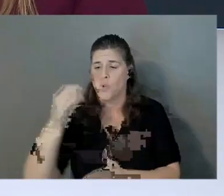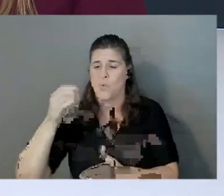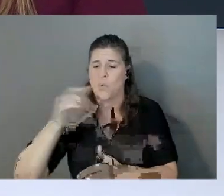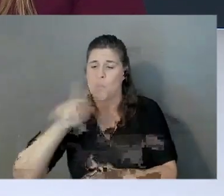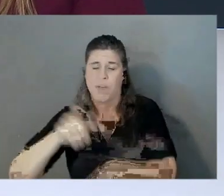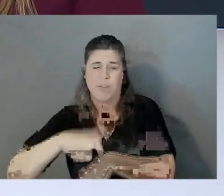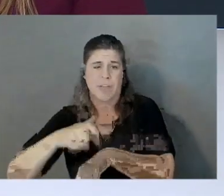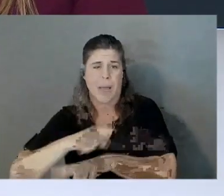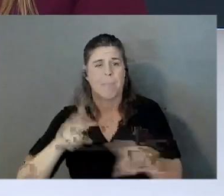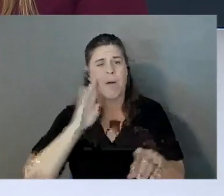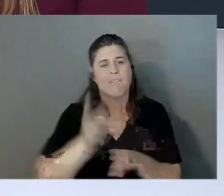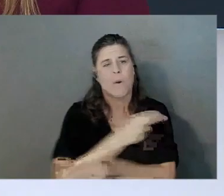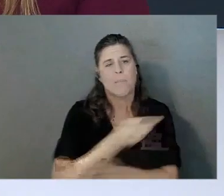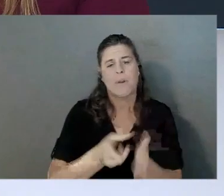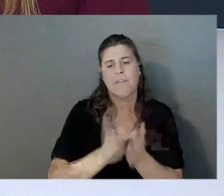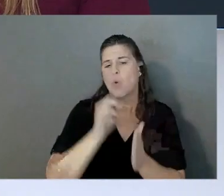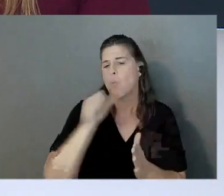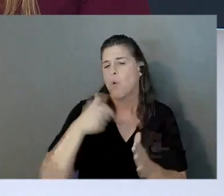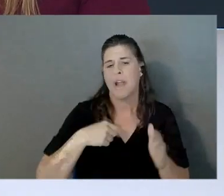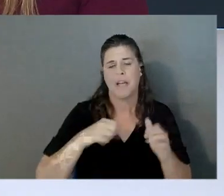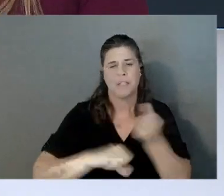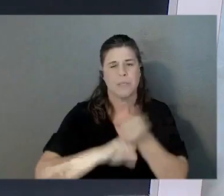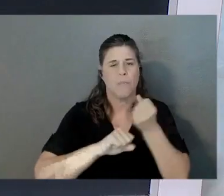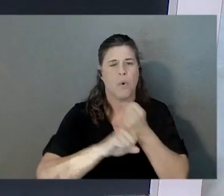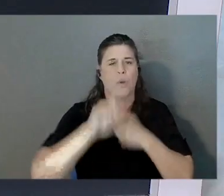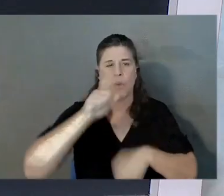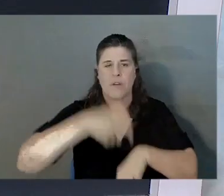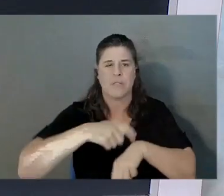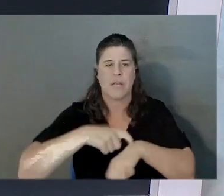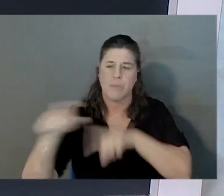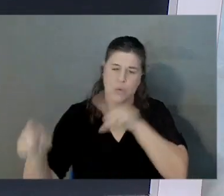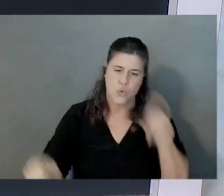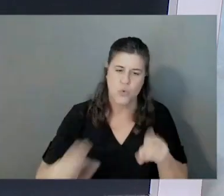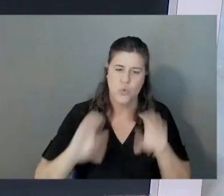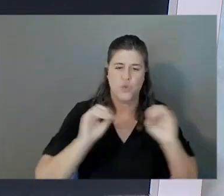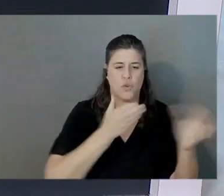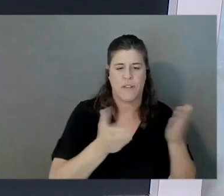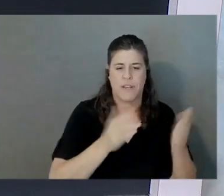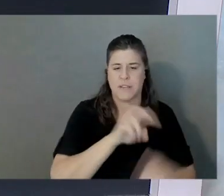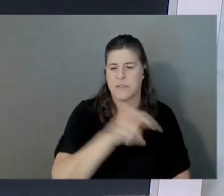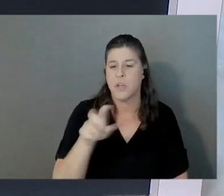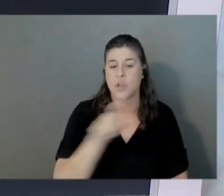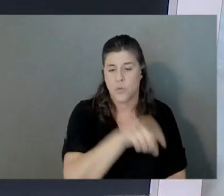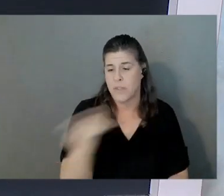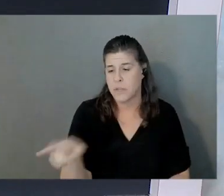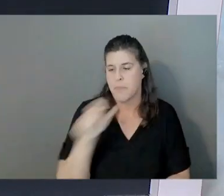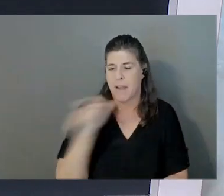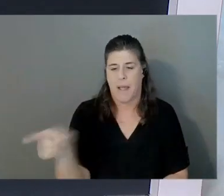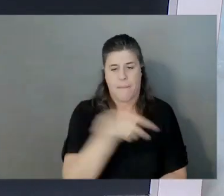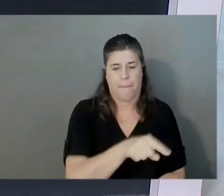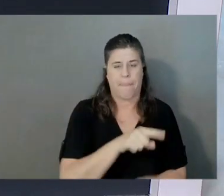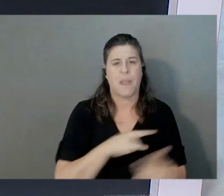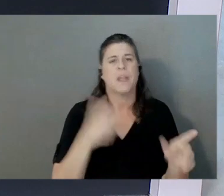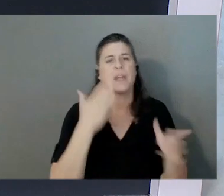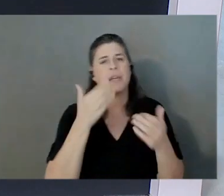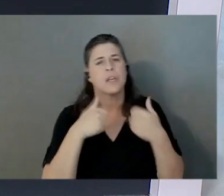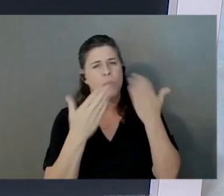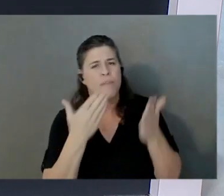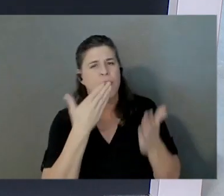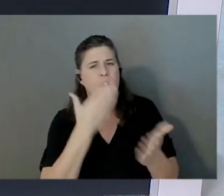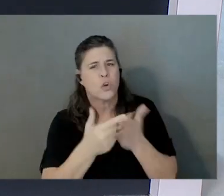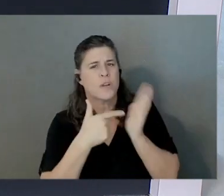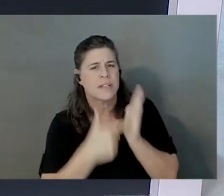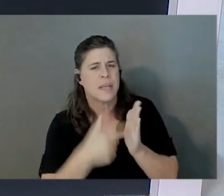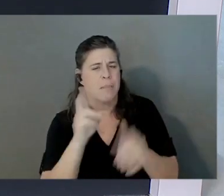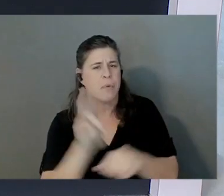supporting real-time to serverless, but that's going to come soon. Got it. Okay. One question. Can you give us a good example of a use case that a